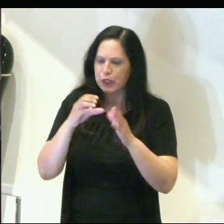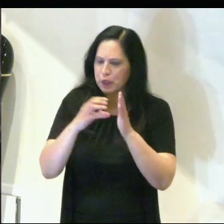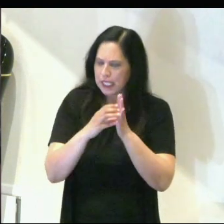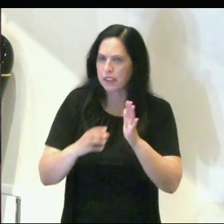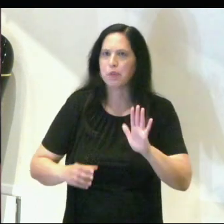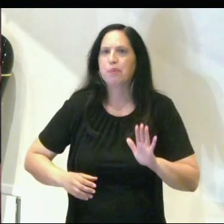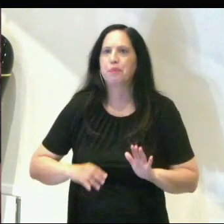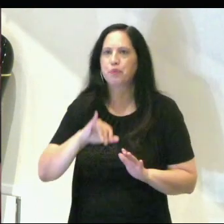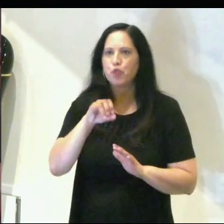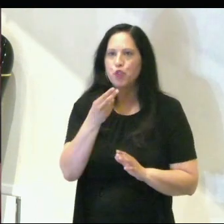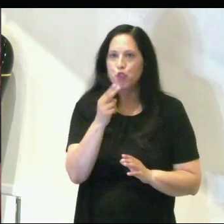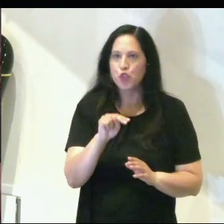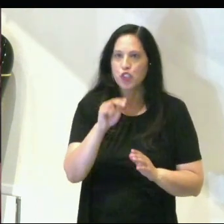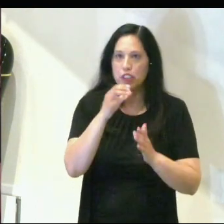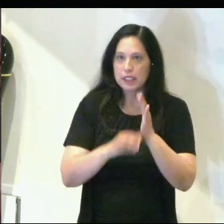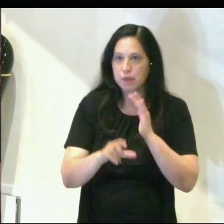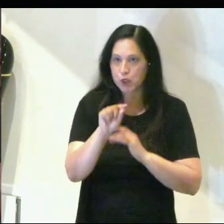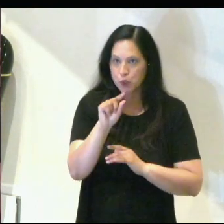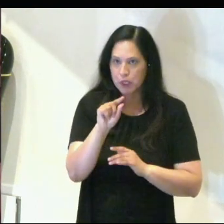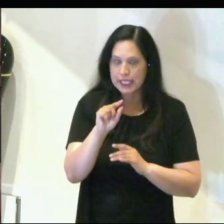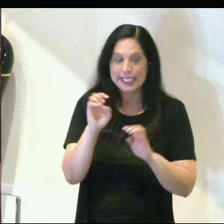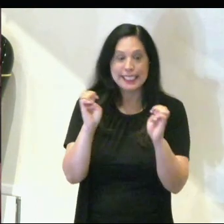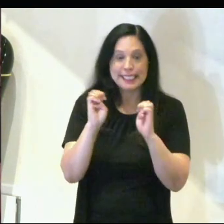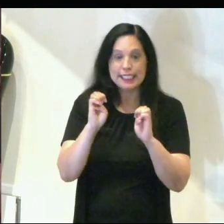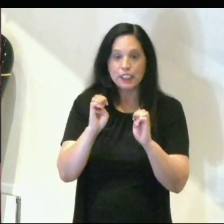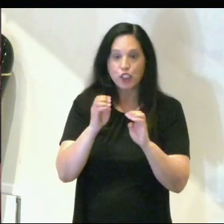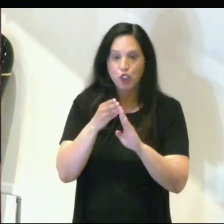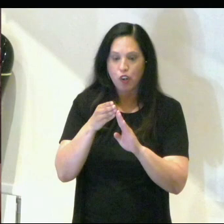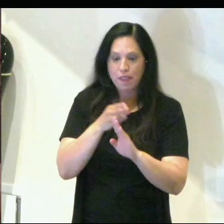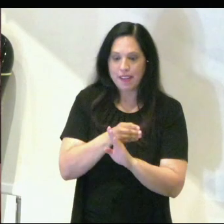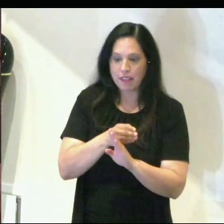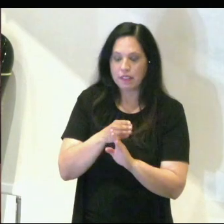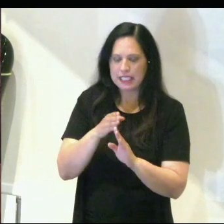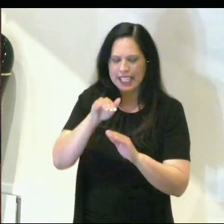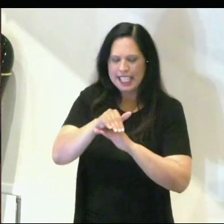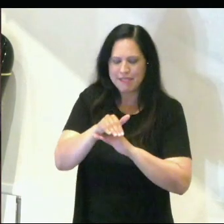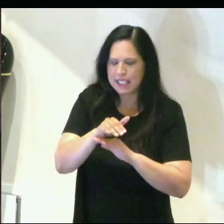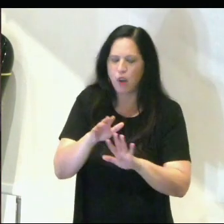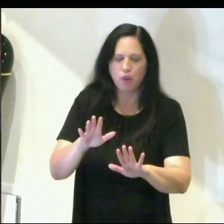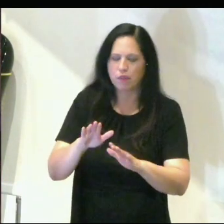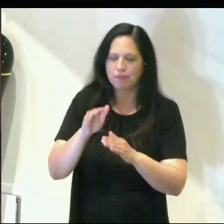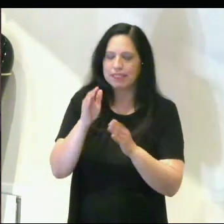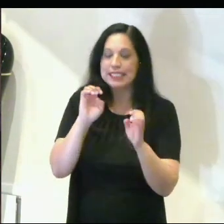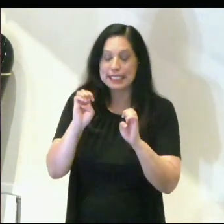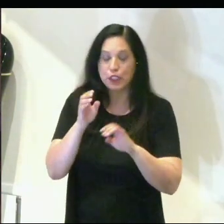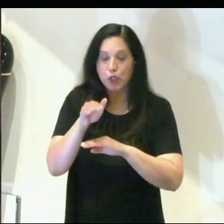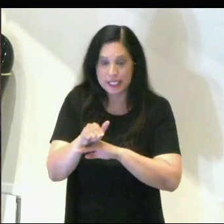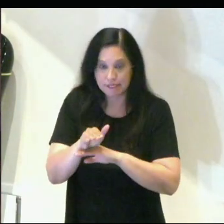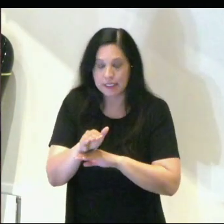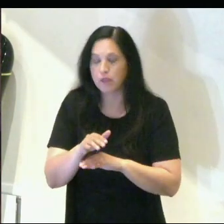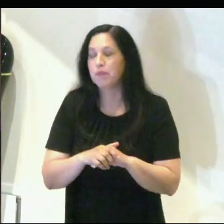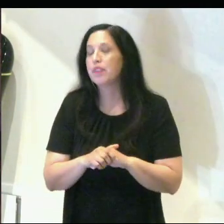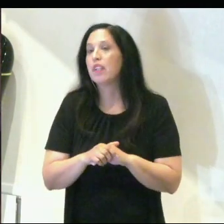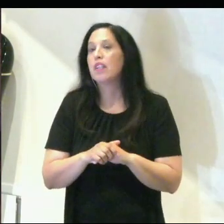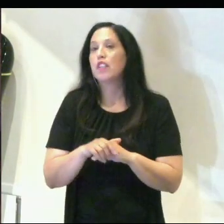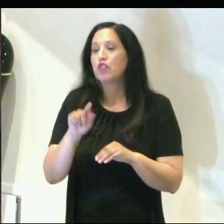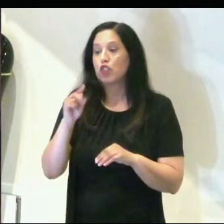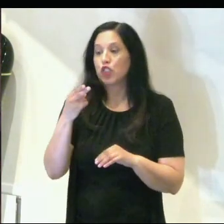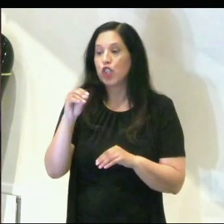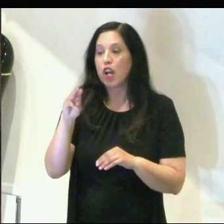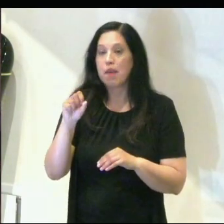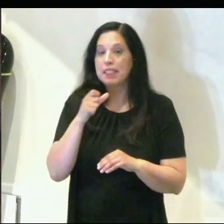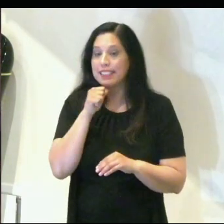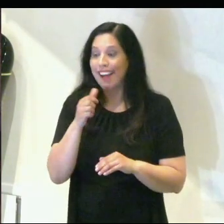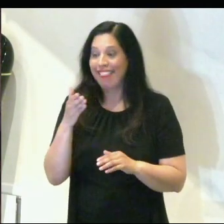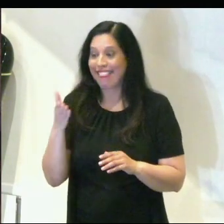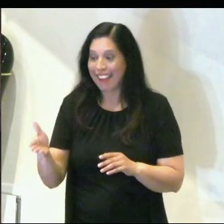It was on Easter evening that Jesus first appears to the disciples. Thomas isn't there. Thomas comes back a little bit later and they